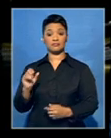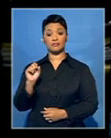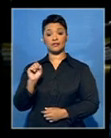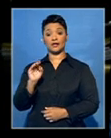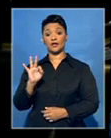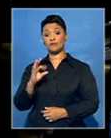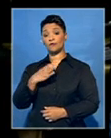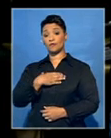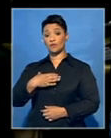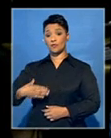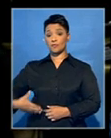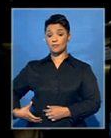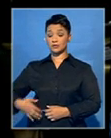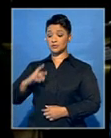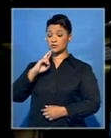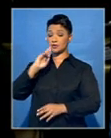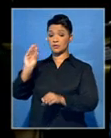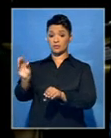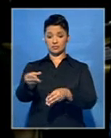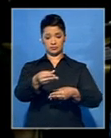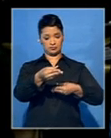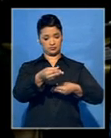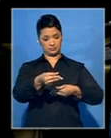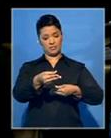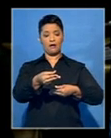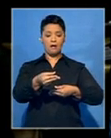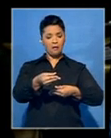receives your report, which is an advice to him.